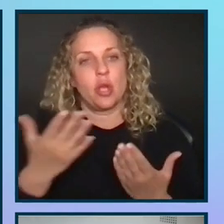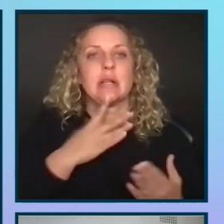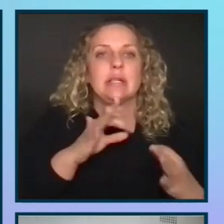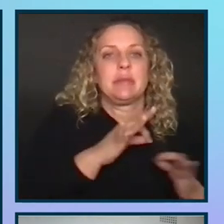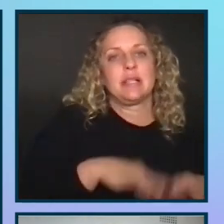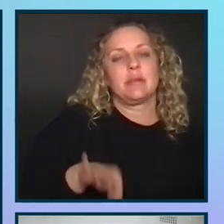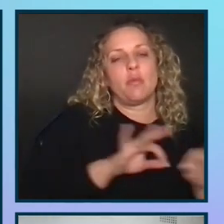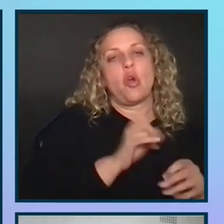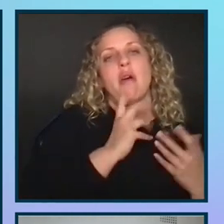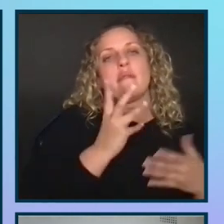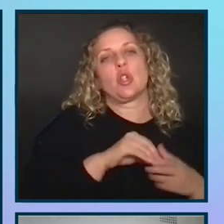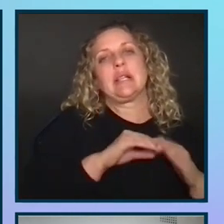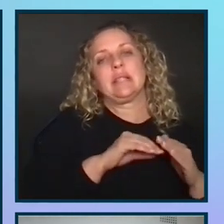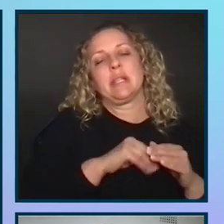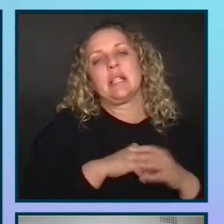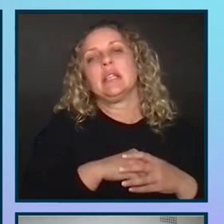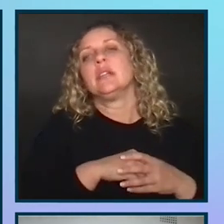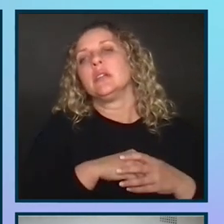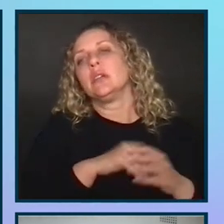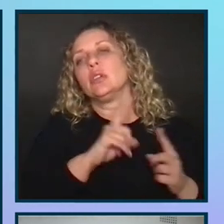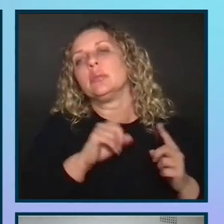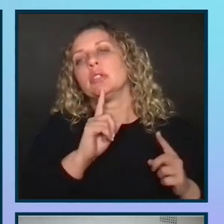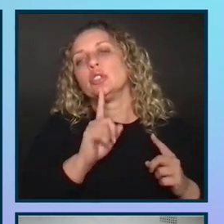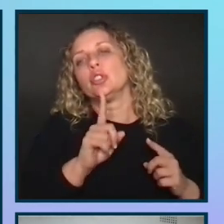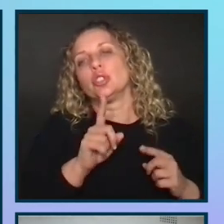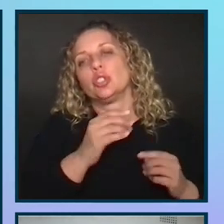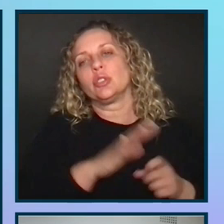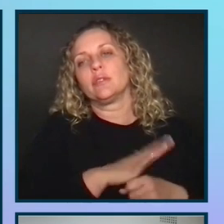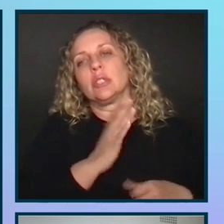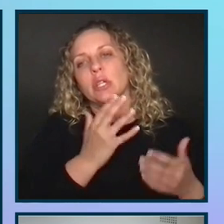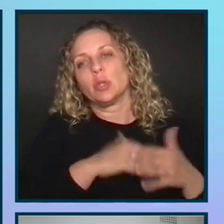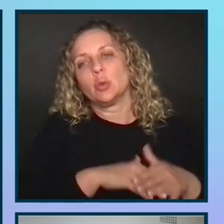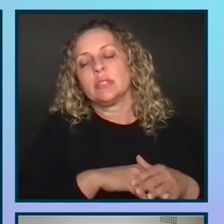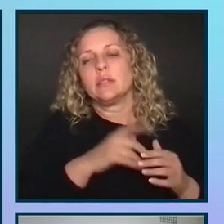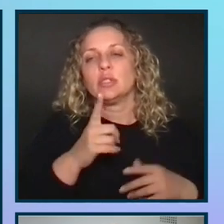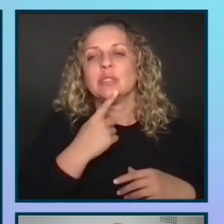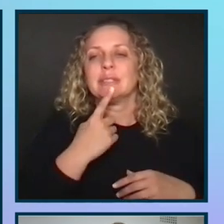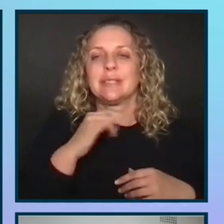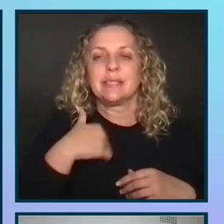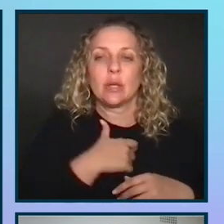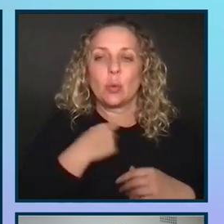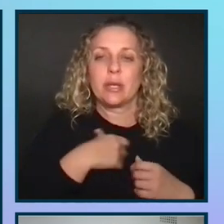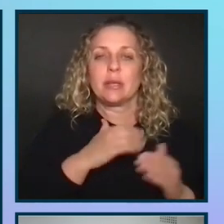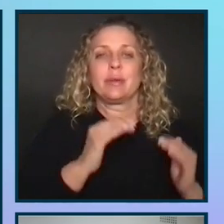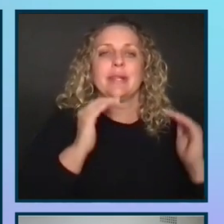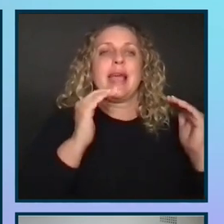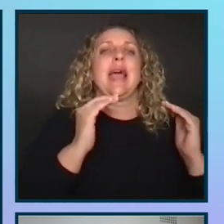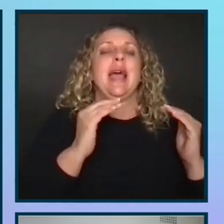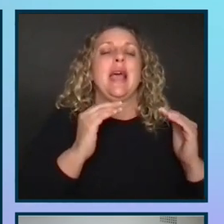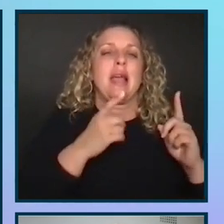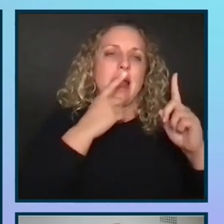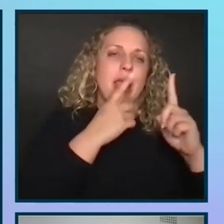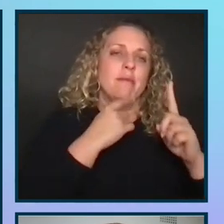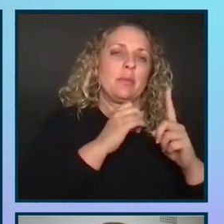of including accessibility to ensure our user research is fully inclusive. She says that we can reach higher and aim to